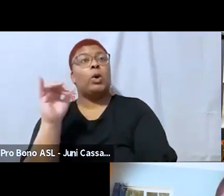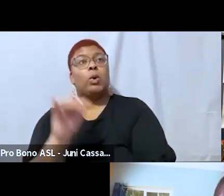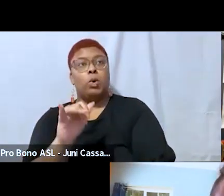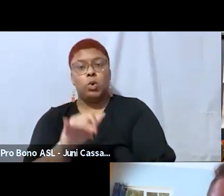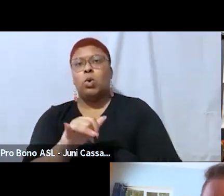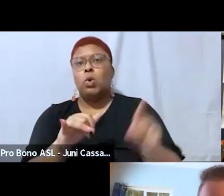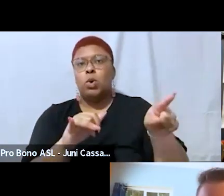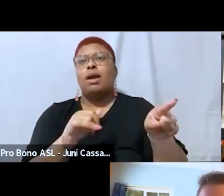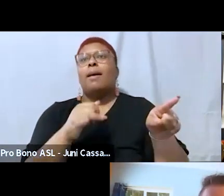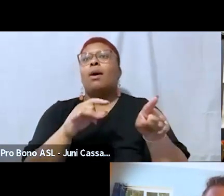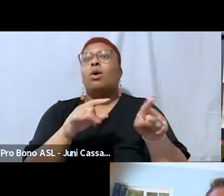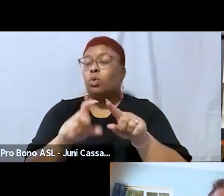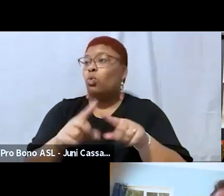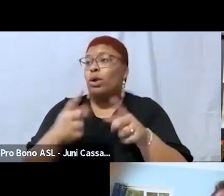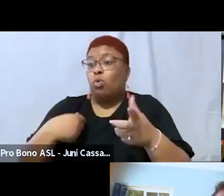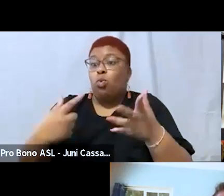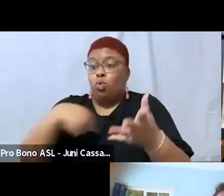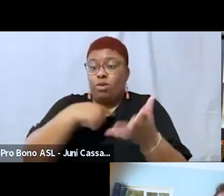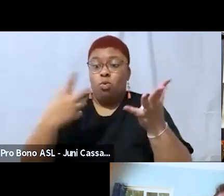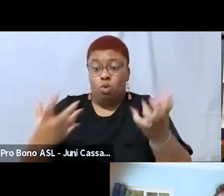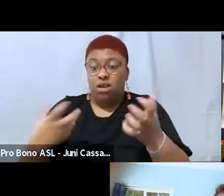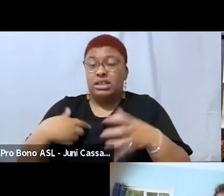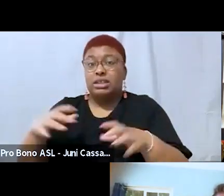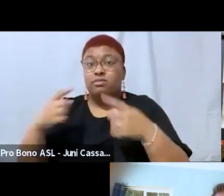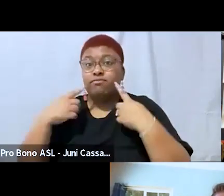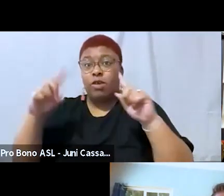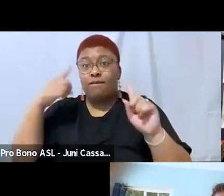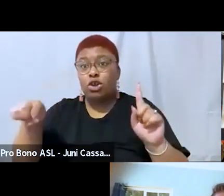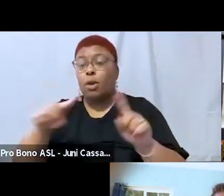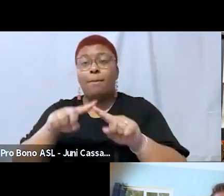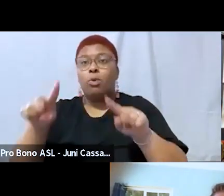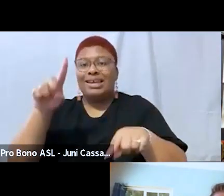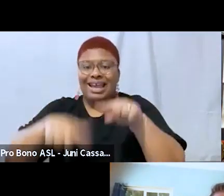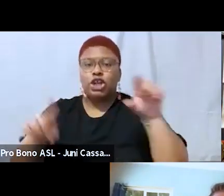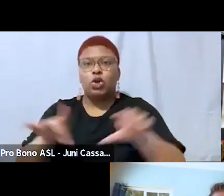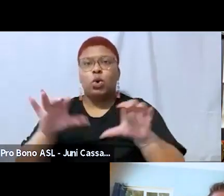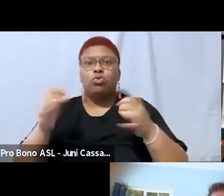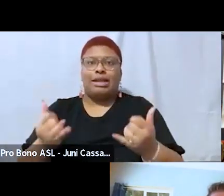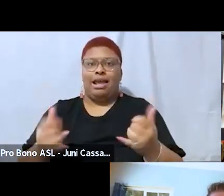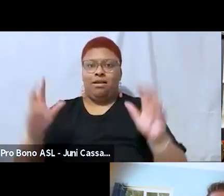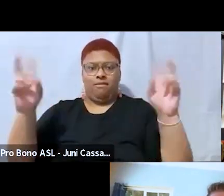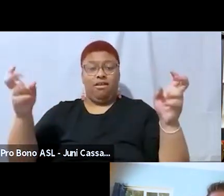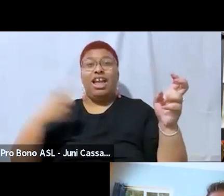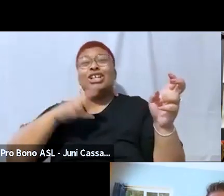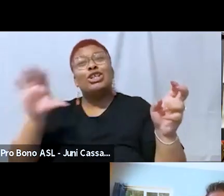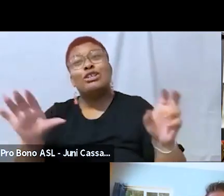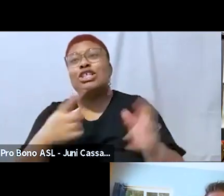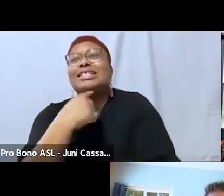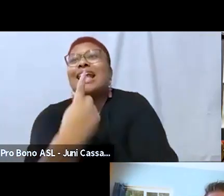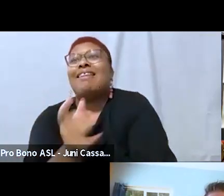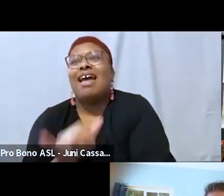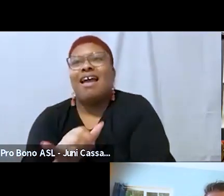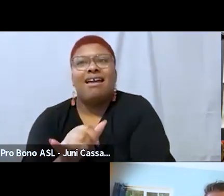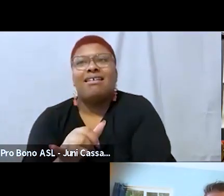to make it work for you but we can't do it right now just say that you know what i'm saying like be honest people want so